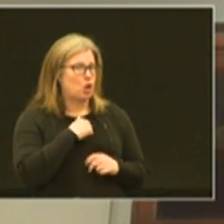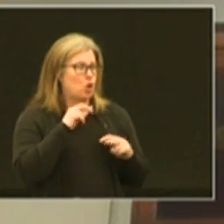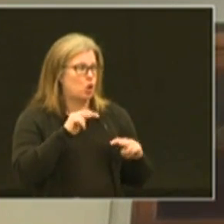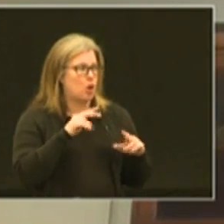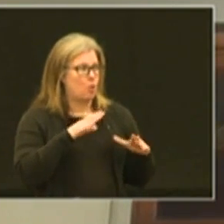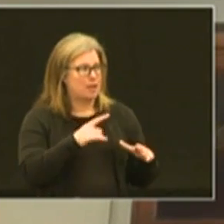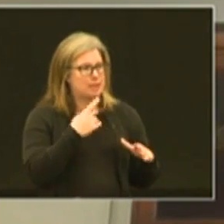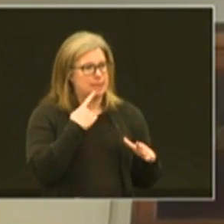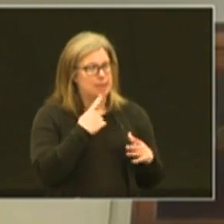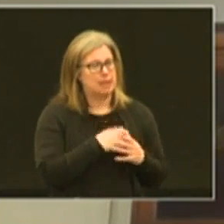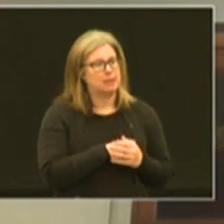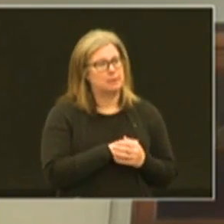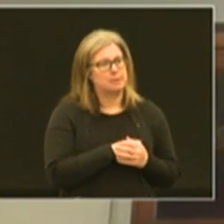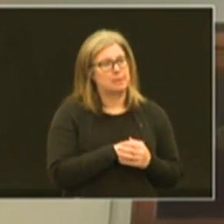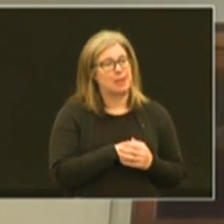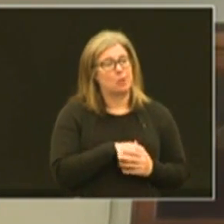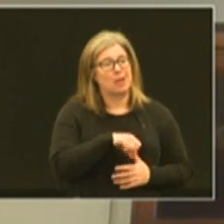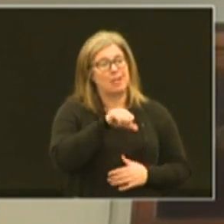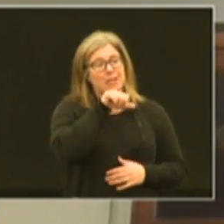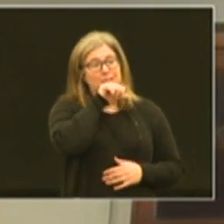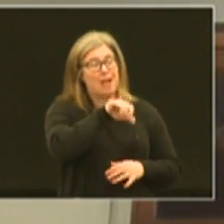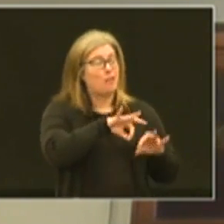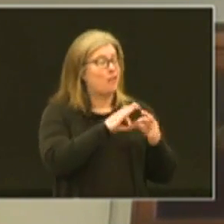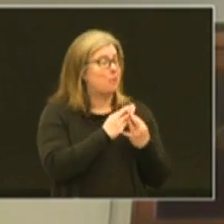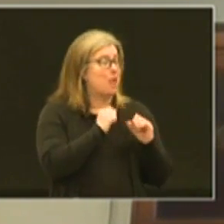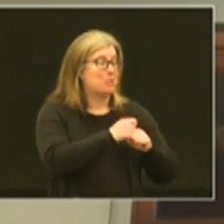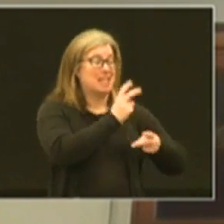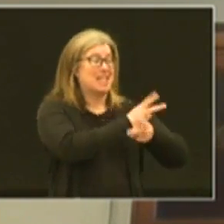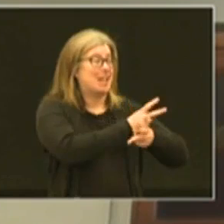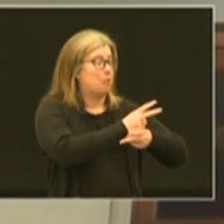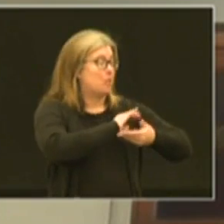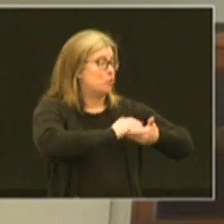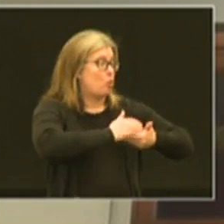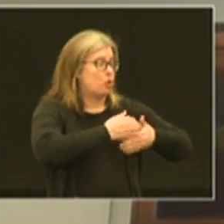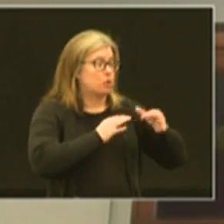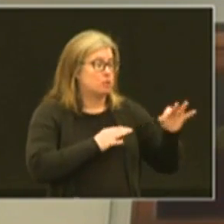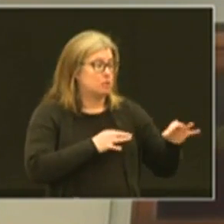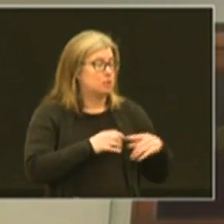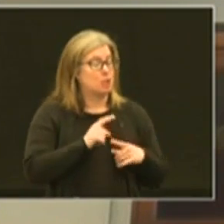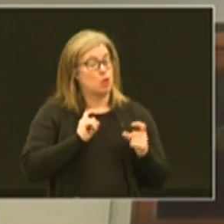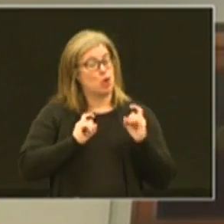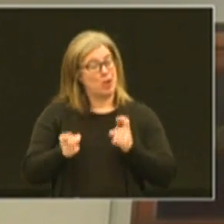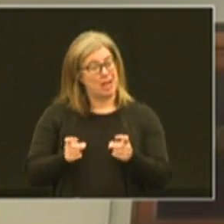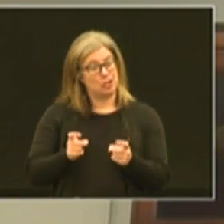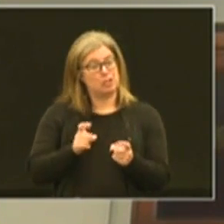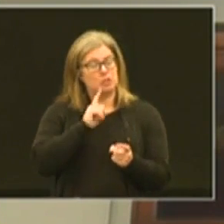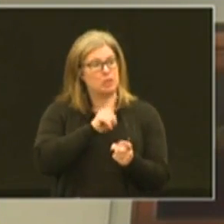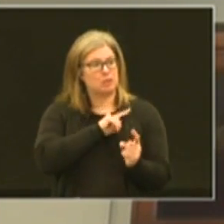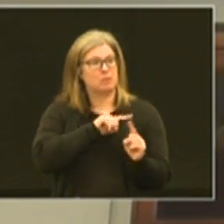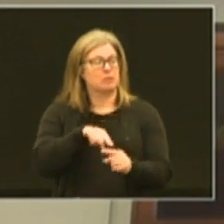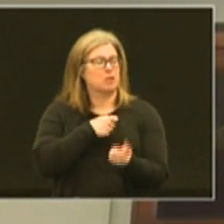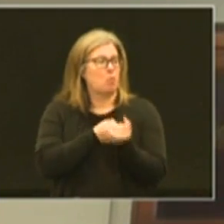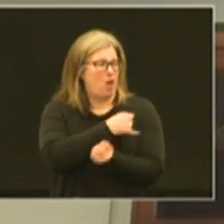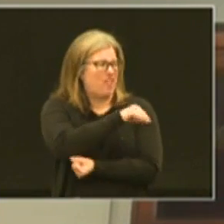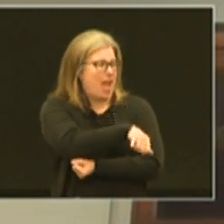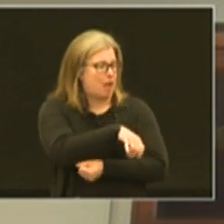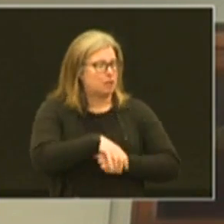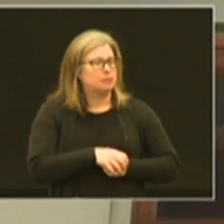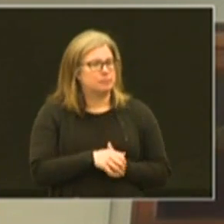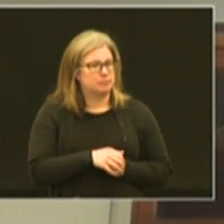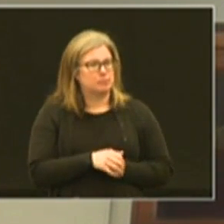ways to say you know we'd love for families to be able to keep these chromebooks and so donations will really go to support that